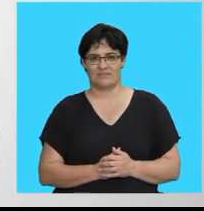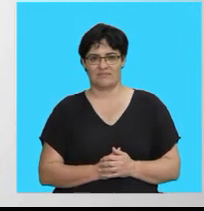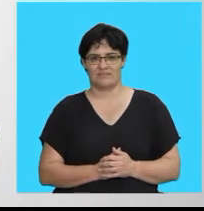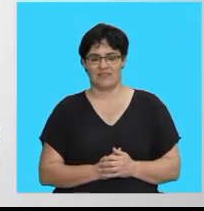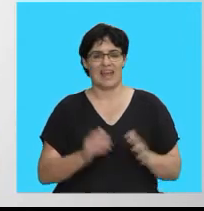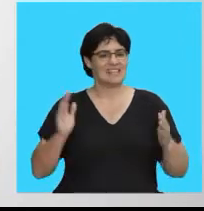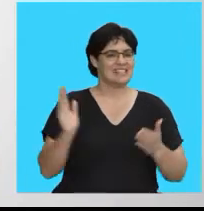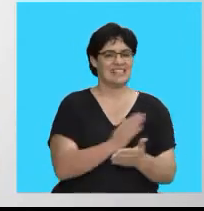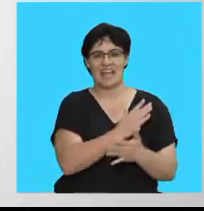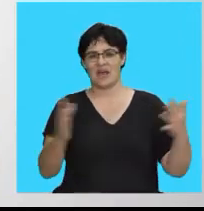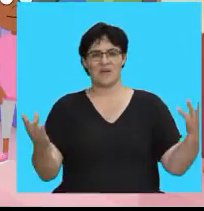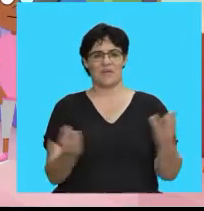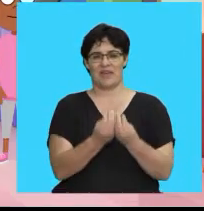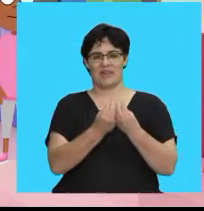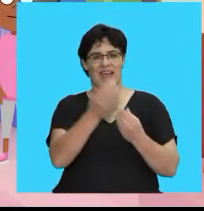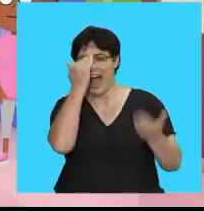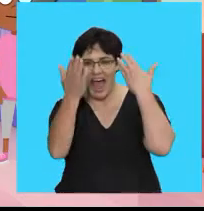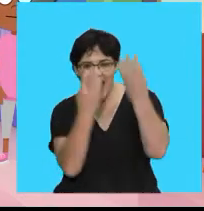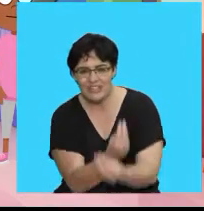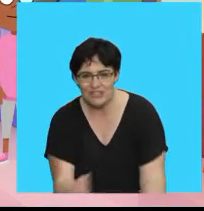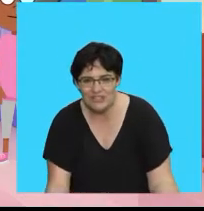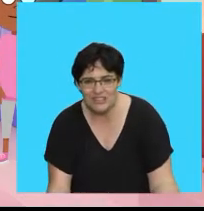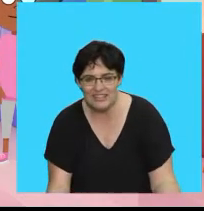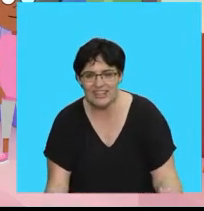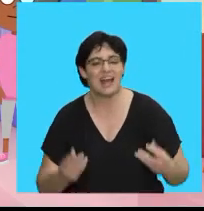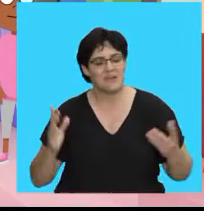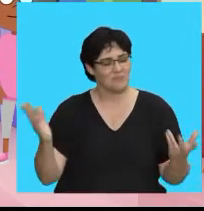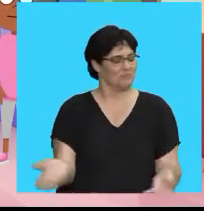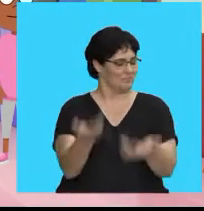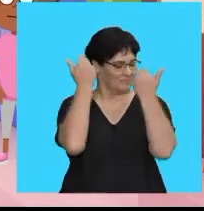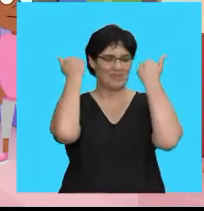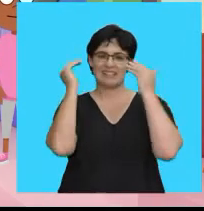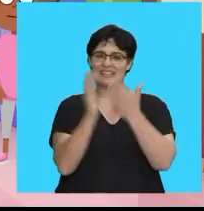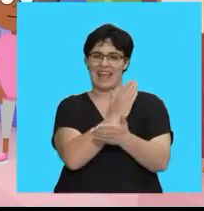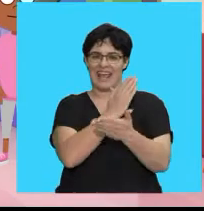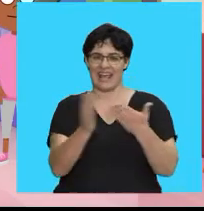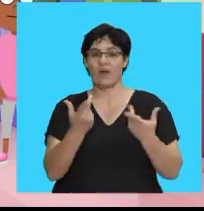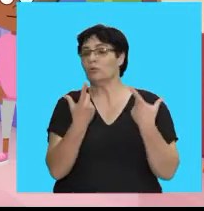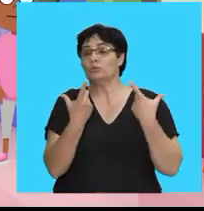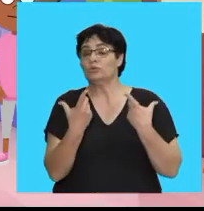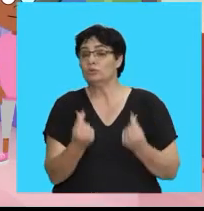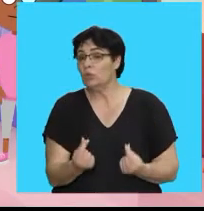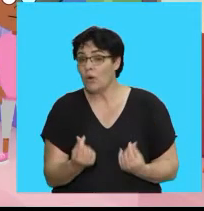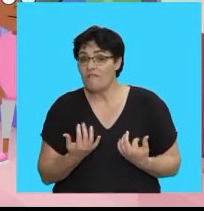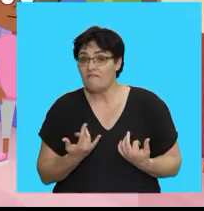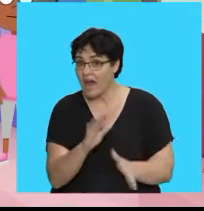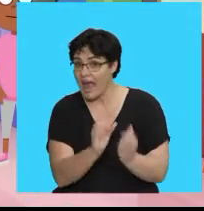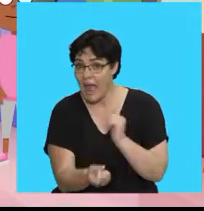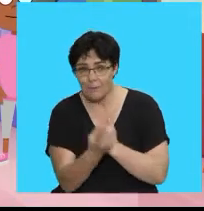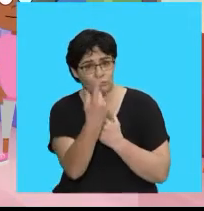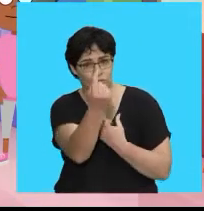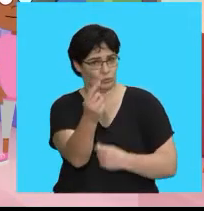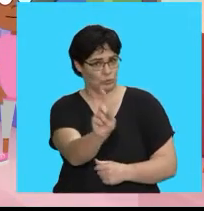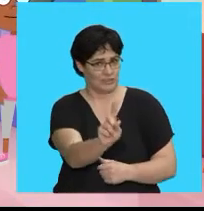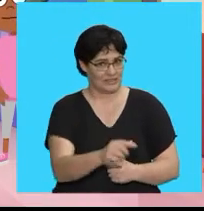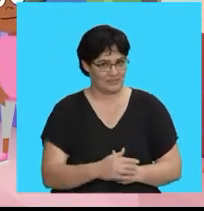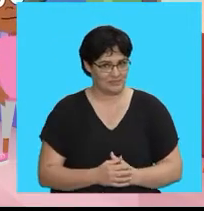Sing along! Hello children! Let's sing a song about what to do in case of a fire.